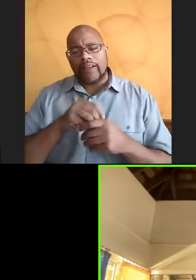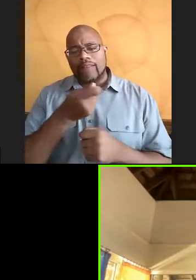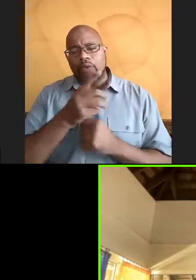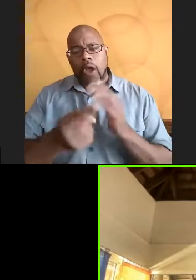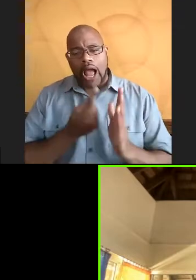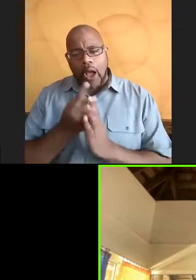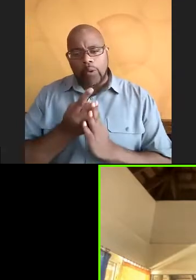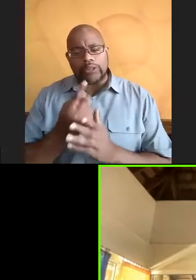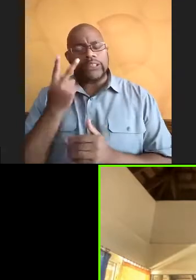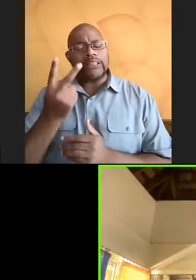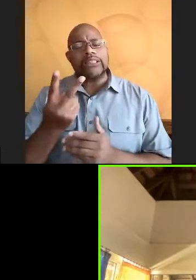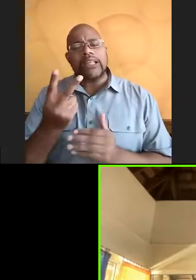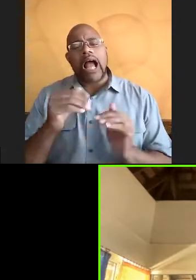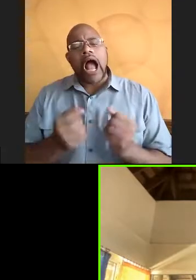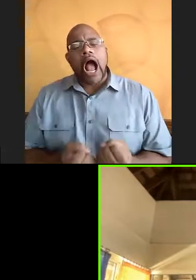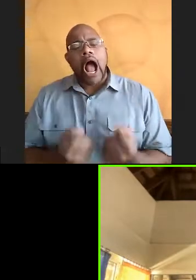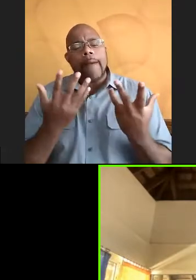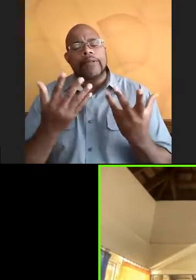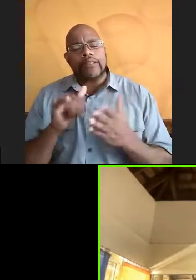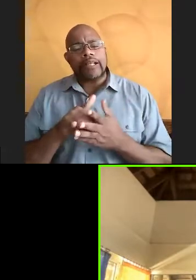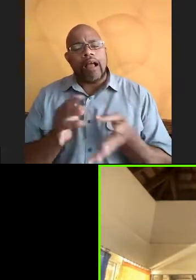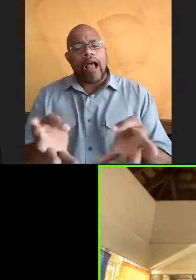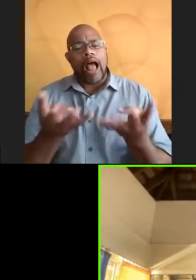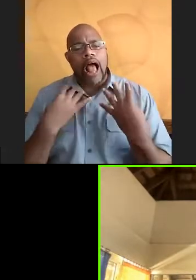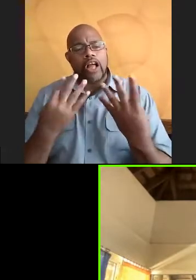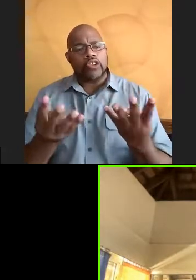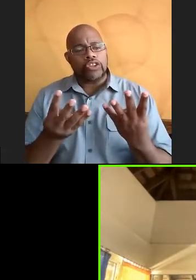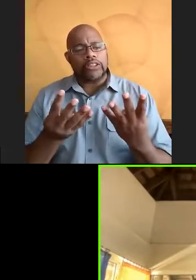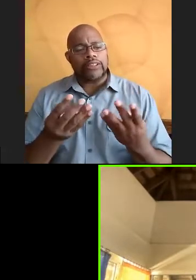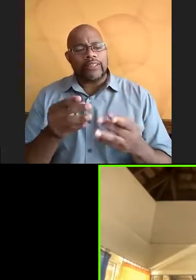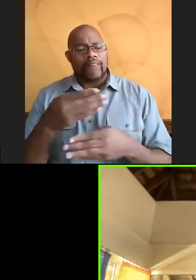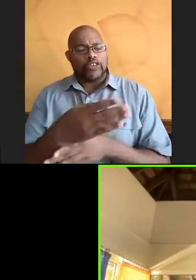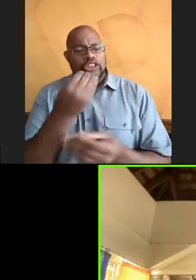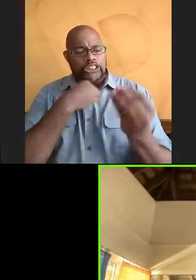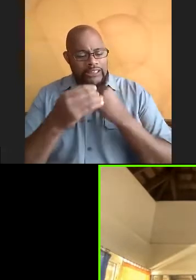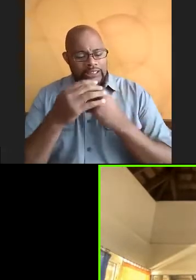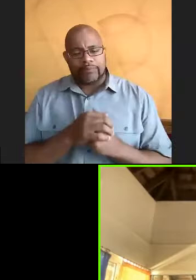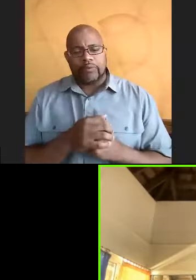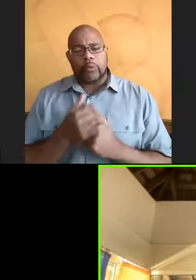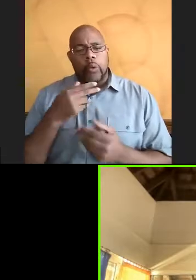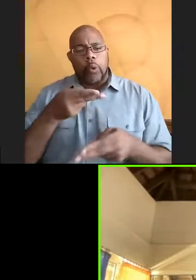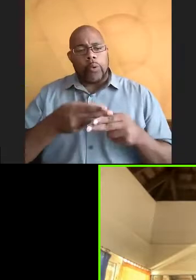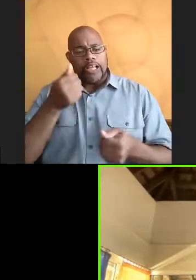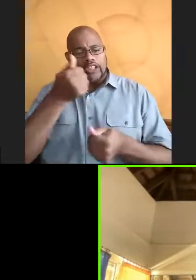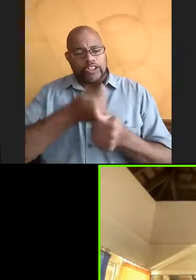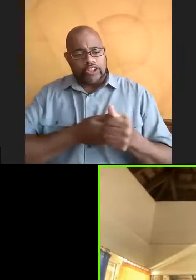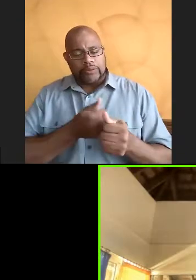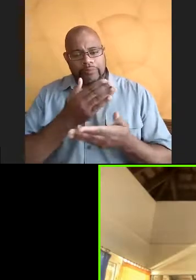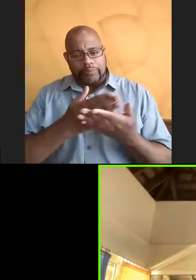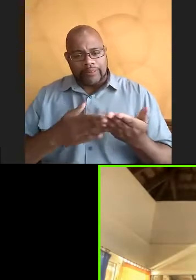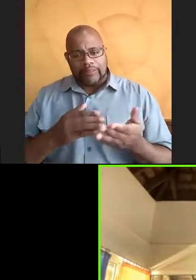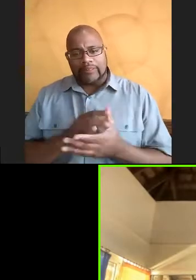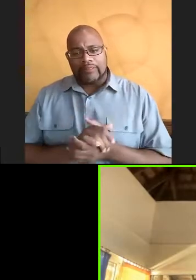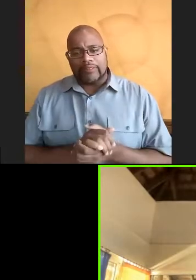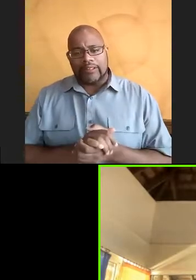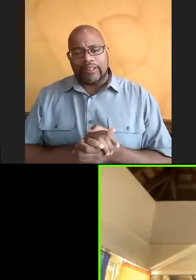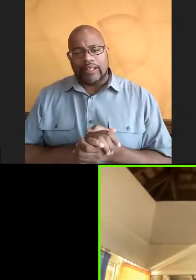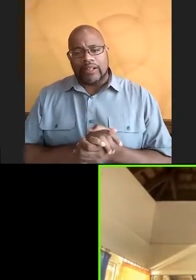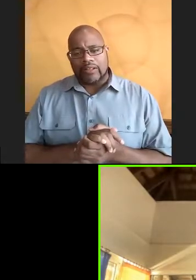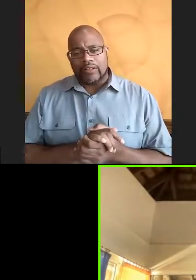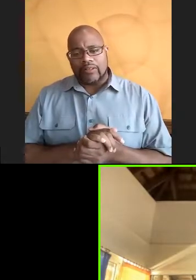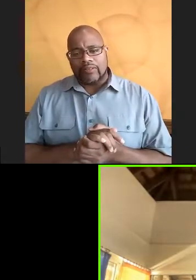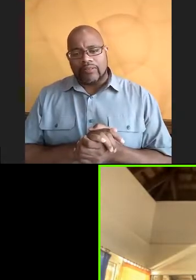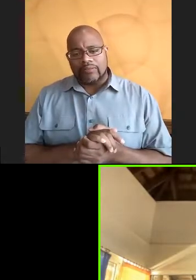to see how much of the algae has been eaten. So we weighed each individual piece in the beginning. And then we're going to weigh it